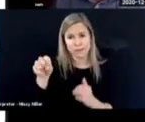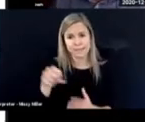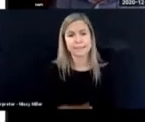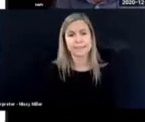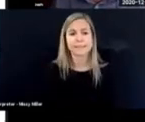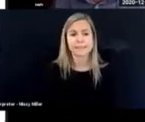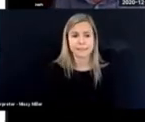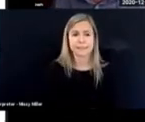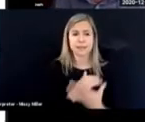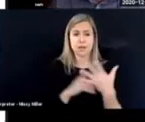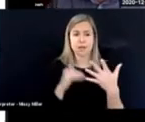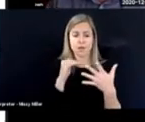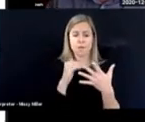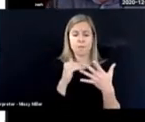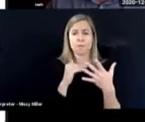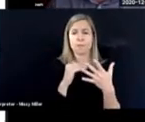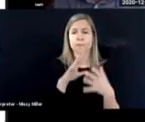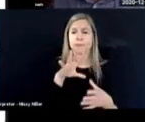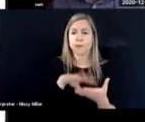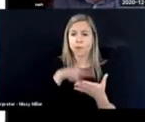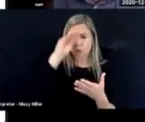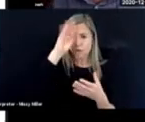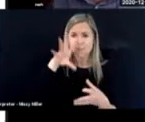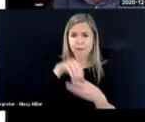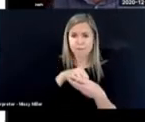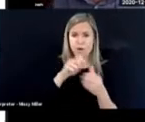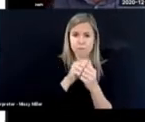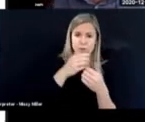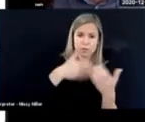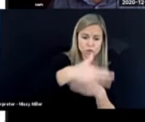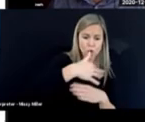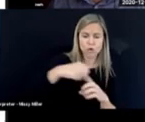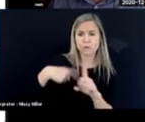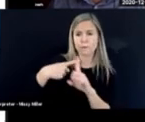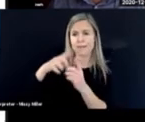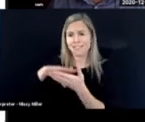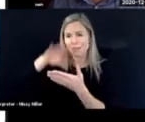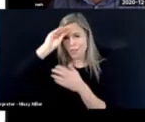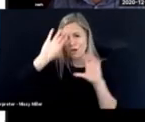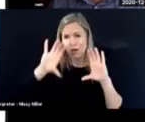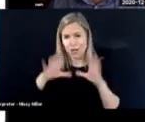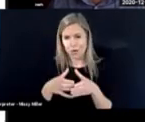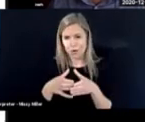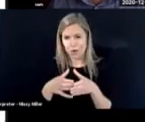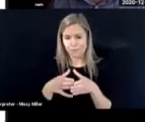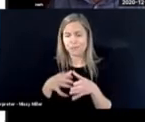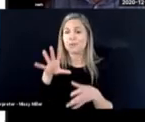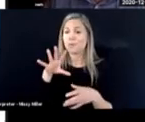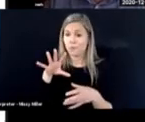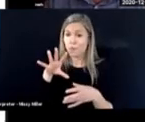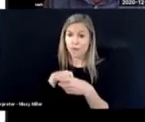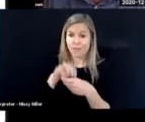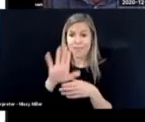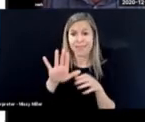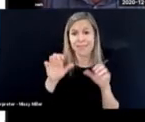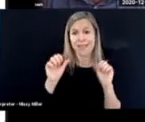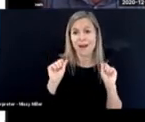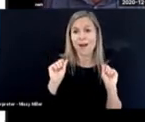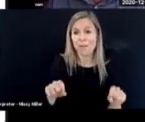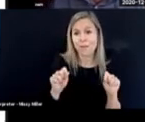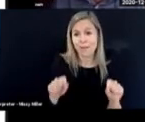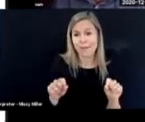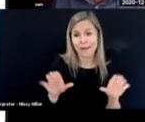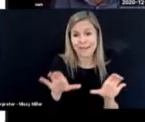with these students. Learn how to be part of social and learning groups within their